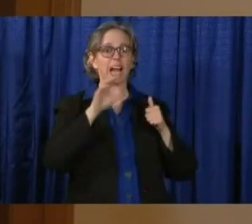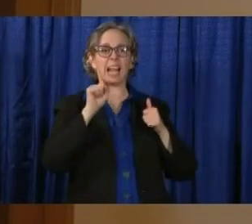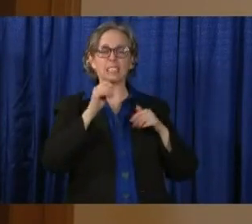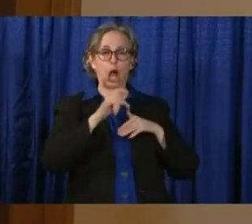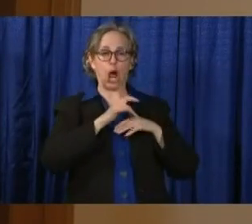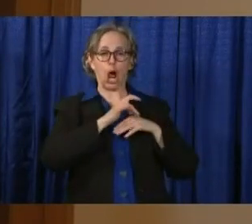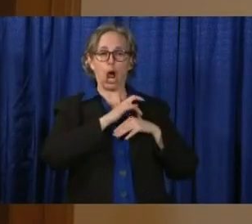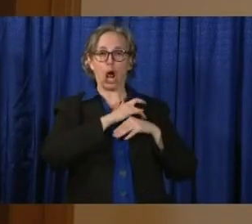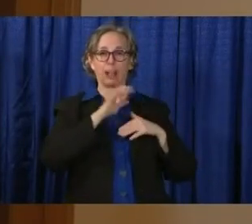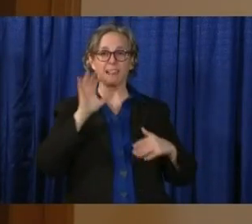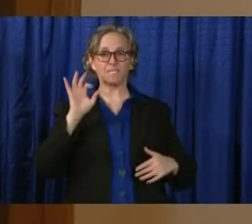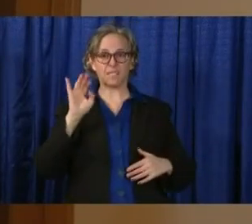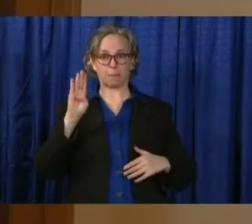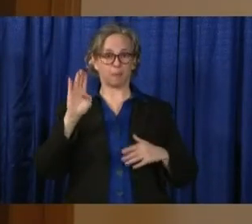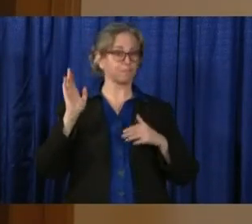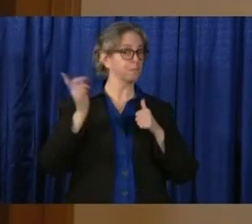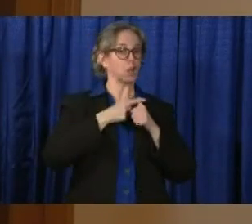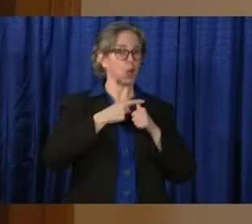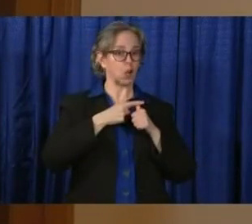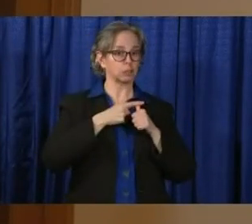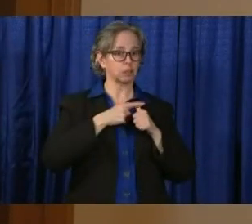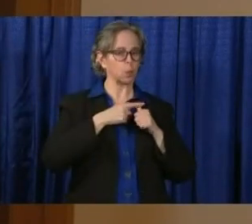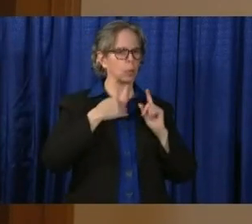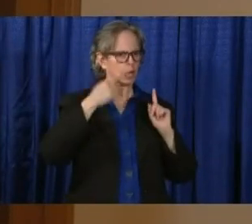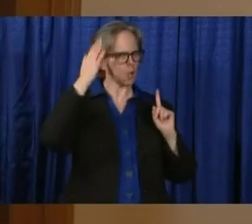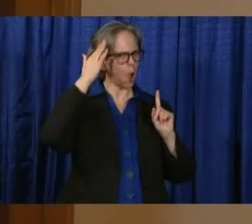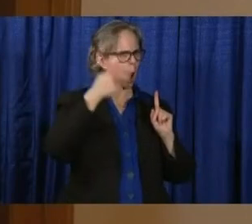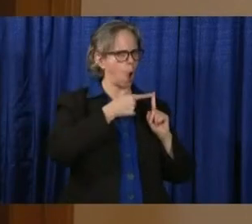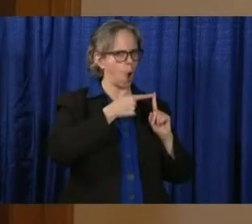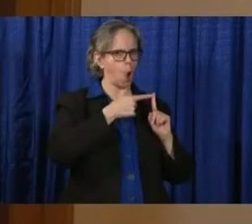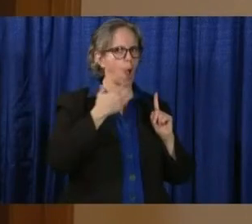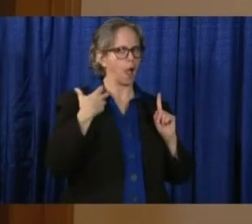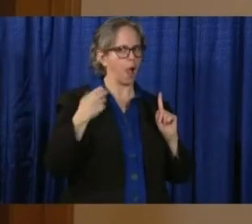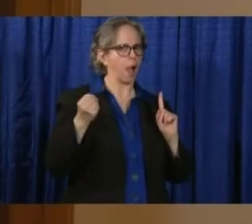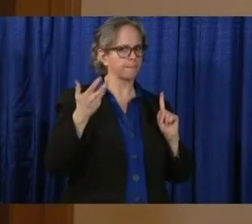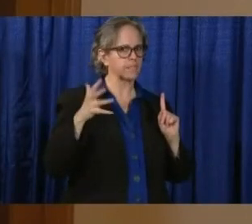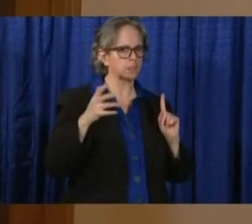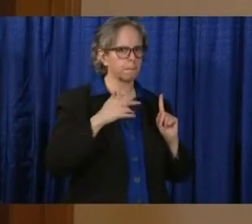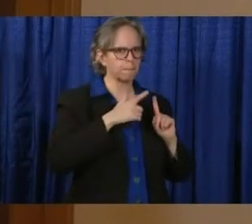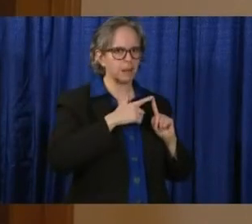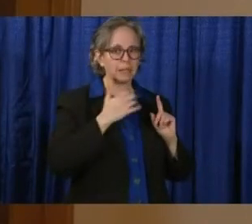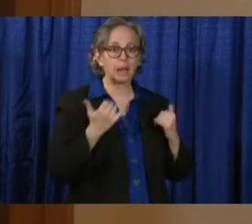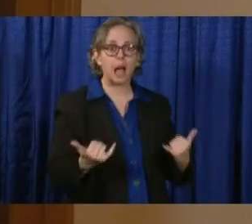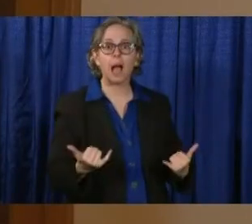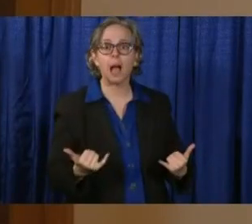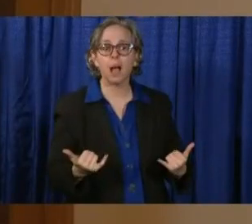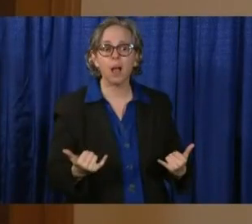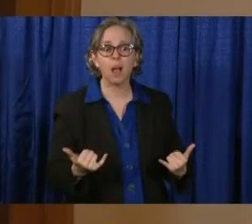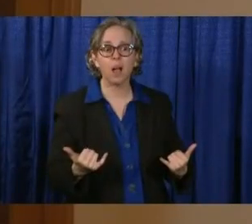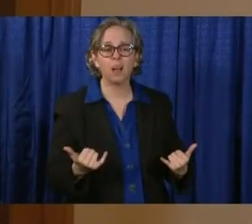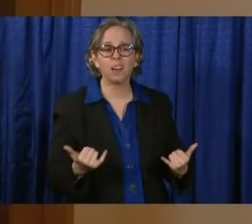folks in that category have recovered. But at this point, we just have the data of those we knew.